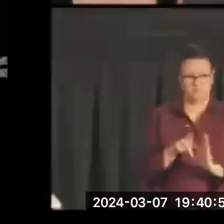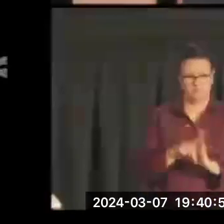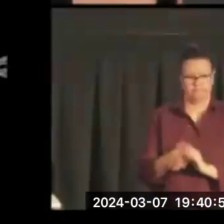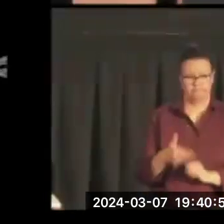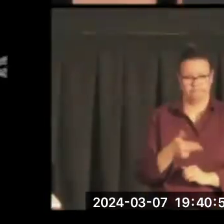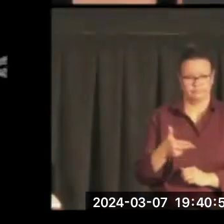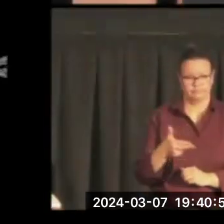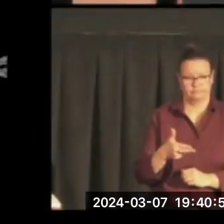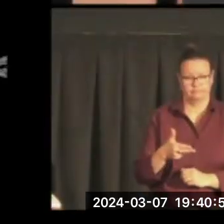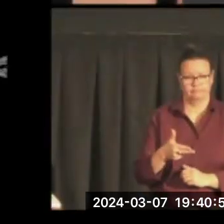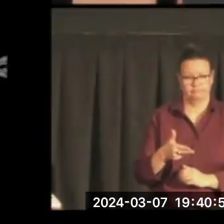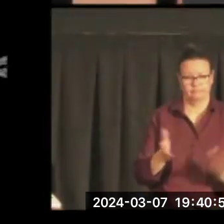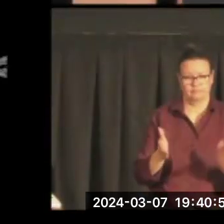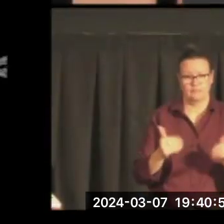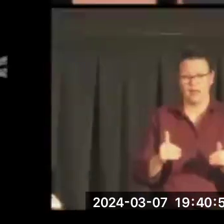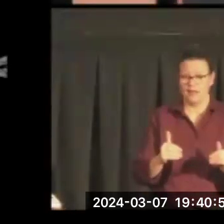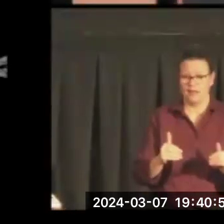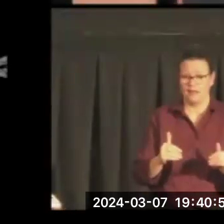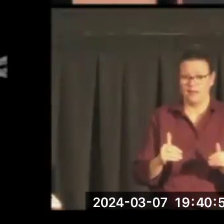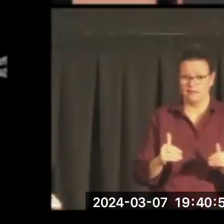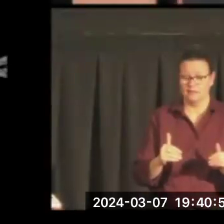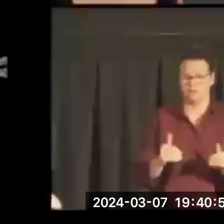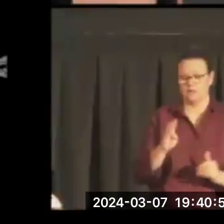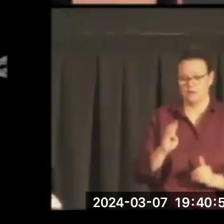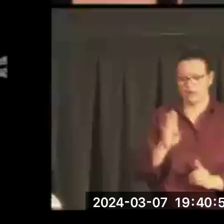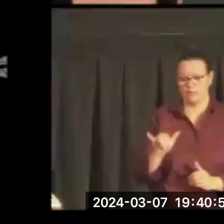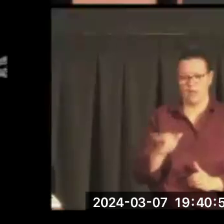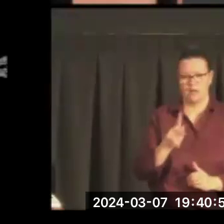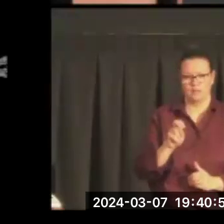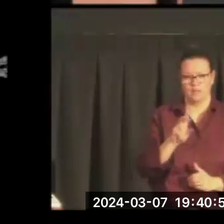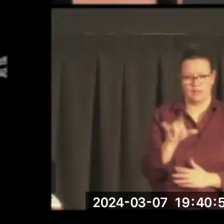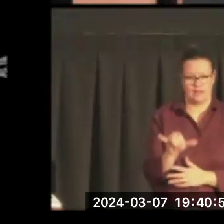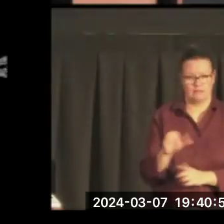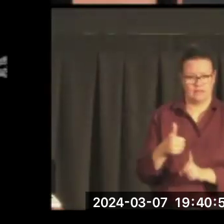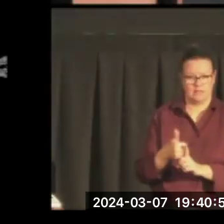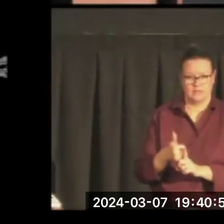And also a time when Bobby Kennedy was assassinated.